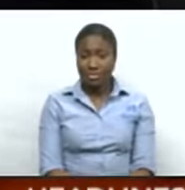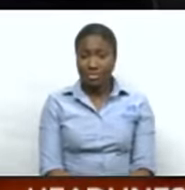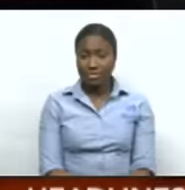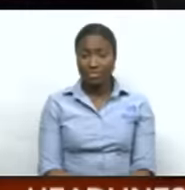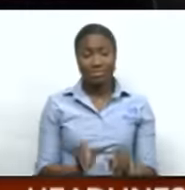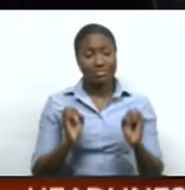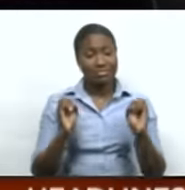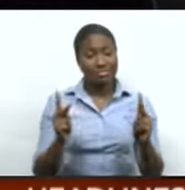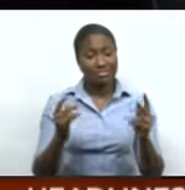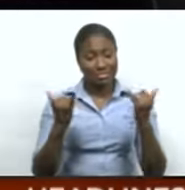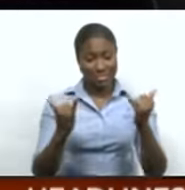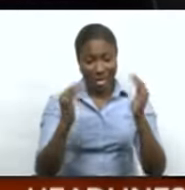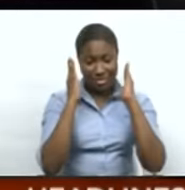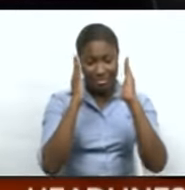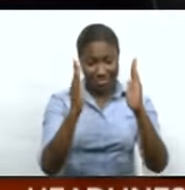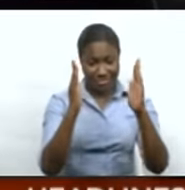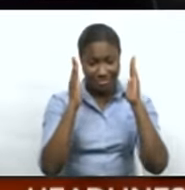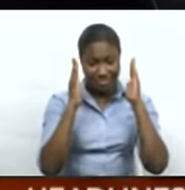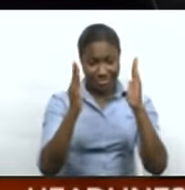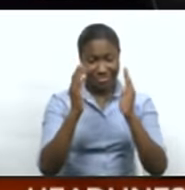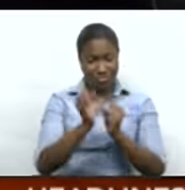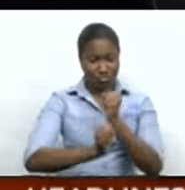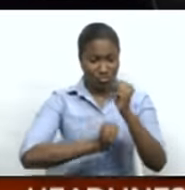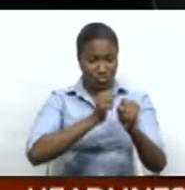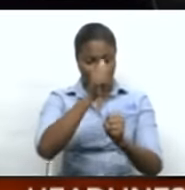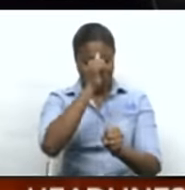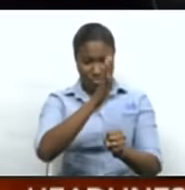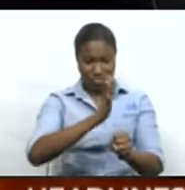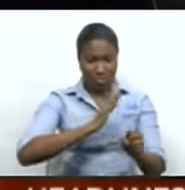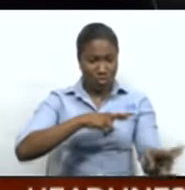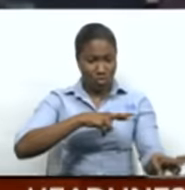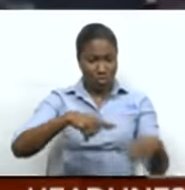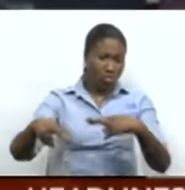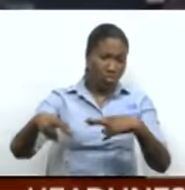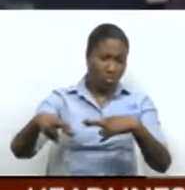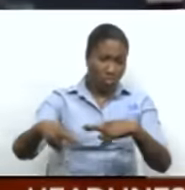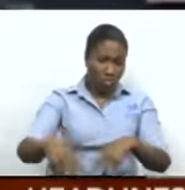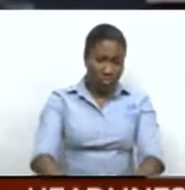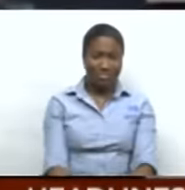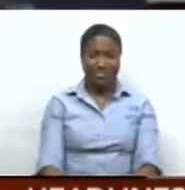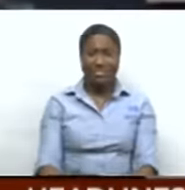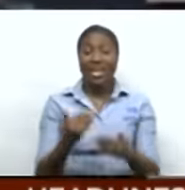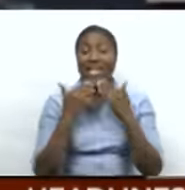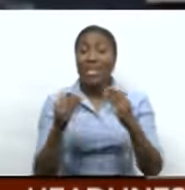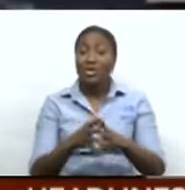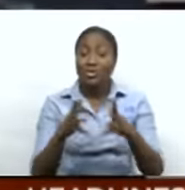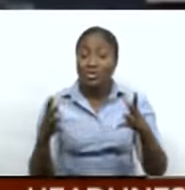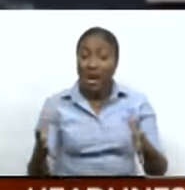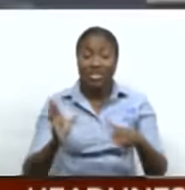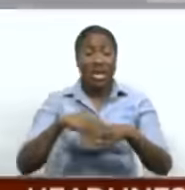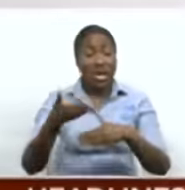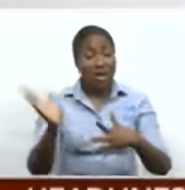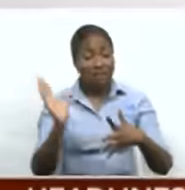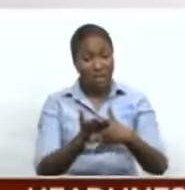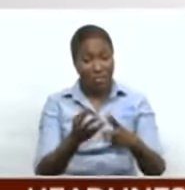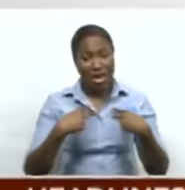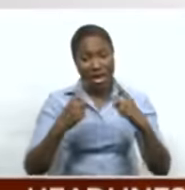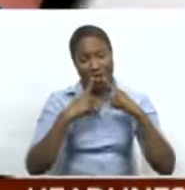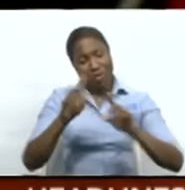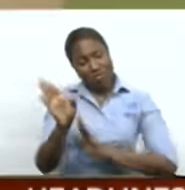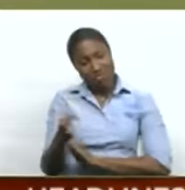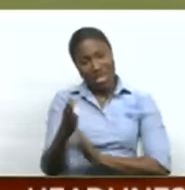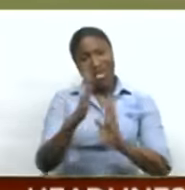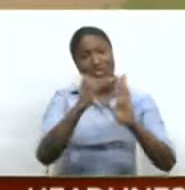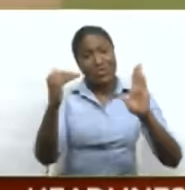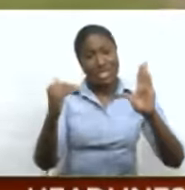All right, this is where we hand you over now to Jassie Marie, who's standing by with sport. Jassie? Thank you so much, Ria. After the break, we have some cricket news. New Zealand